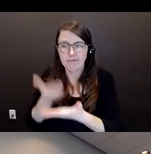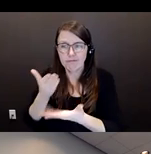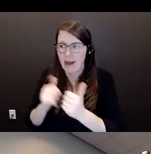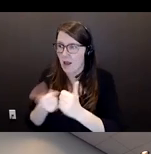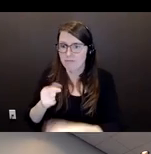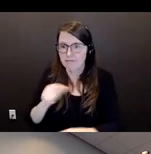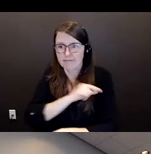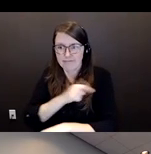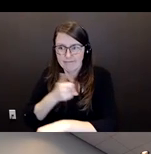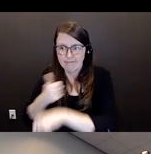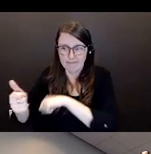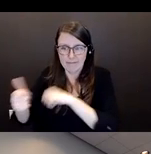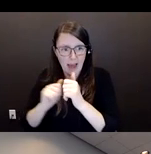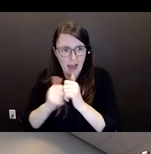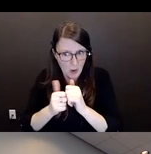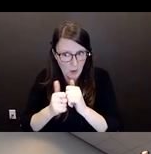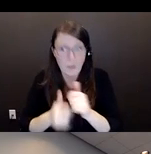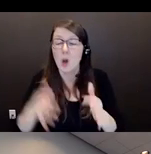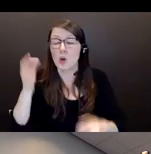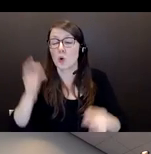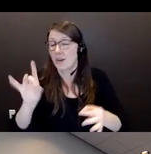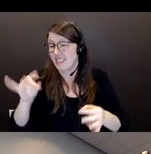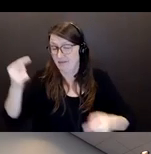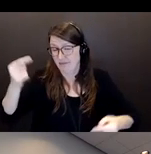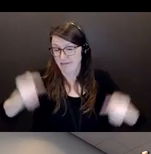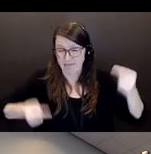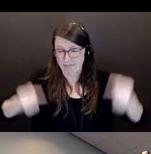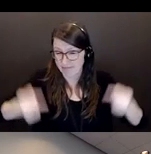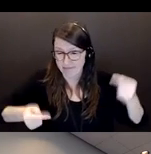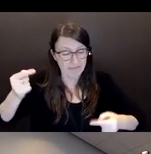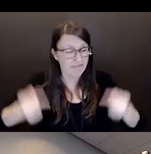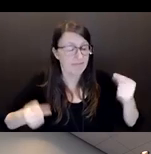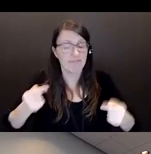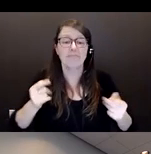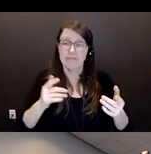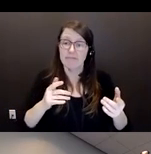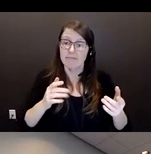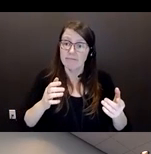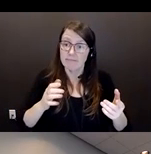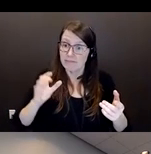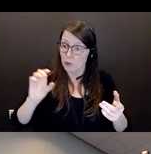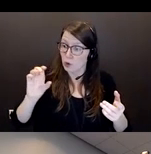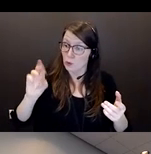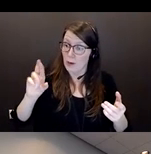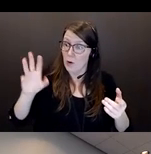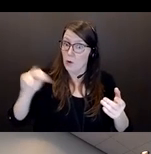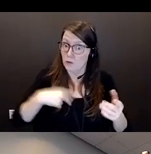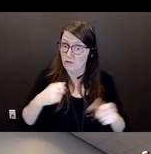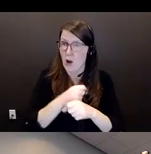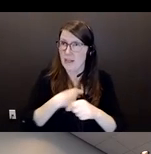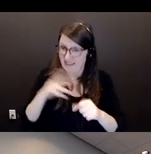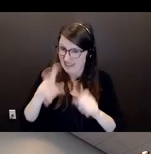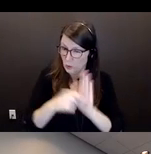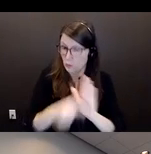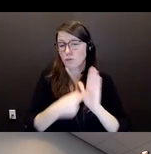the court with the great job that the Crowns did to get that video in, it went in, and it was able to speak for Ethel